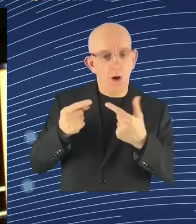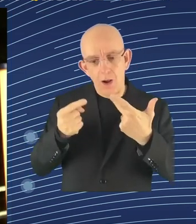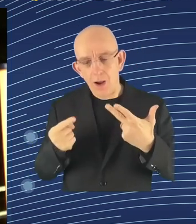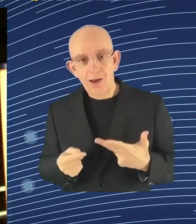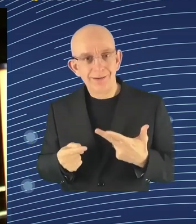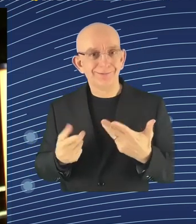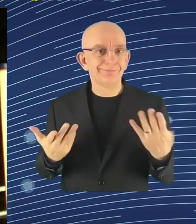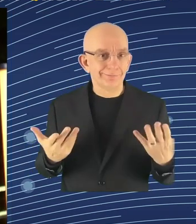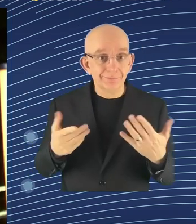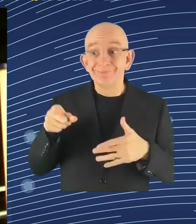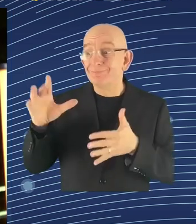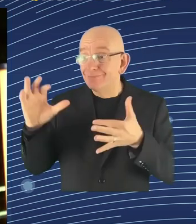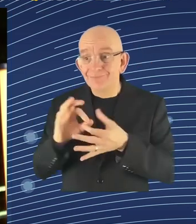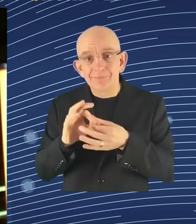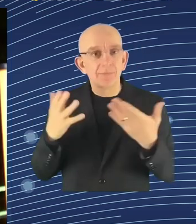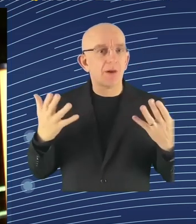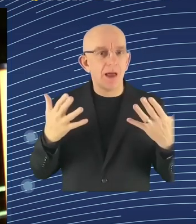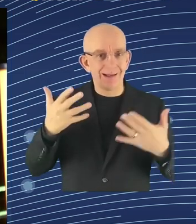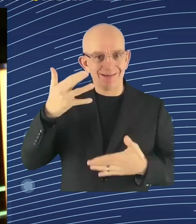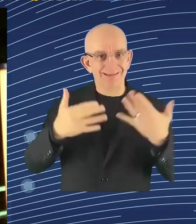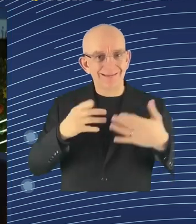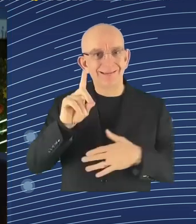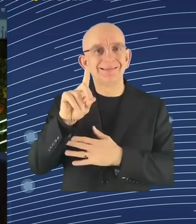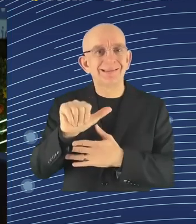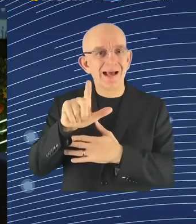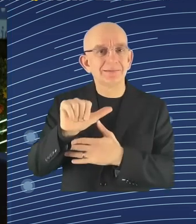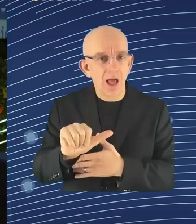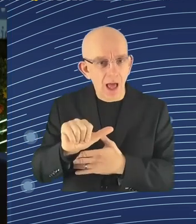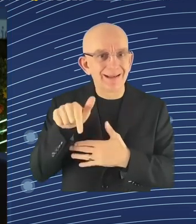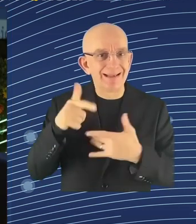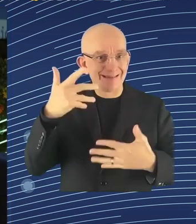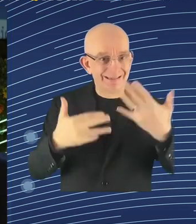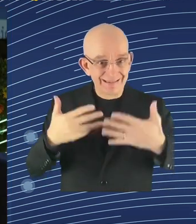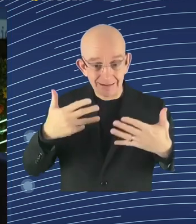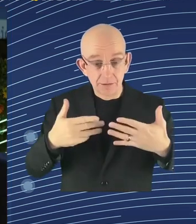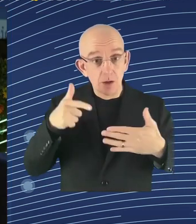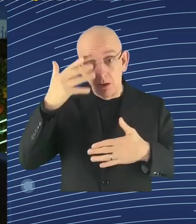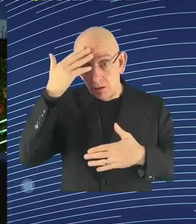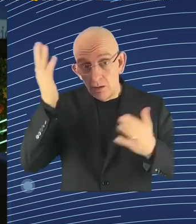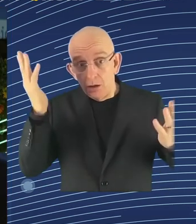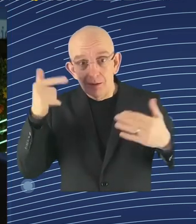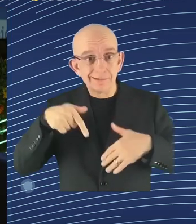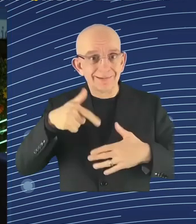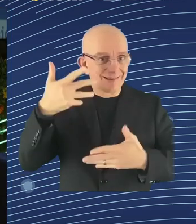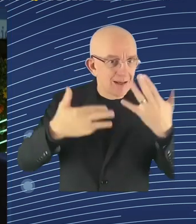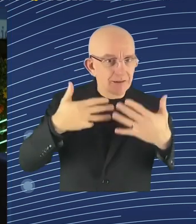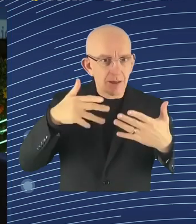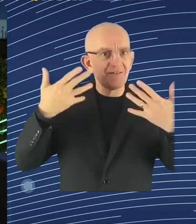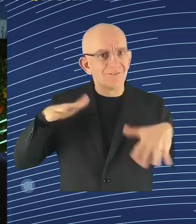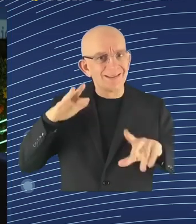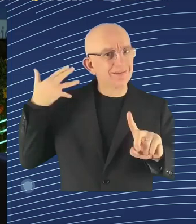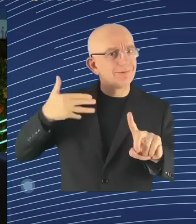an issue of transparency or lack of transparency. So what we want to do, and there is an issue of control.